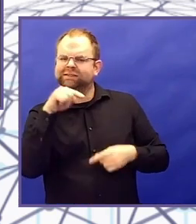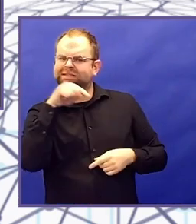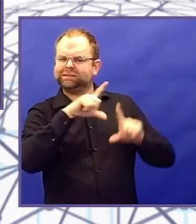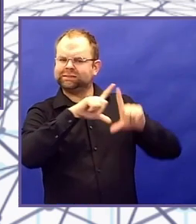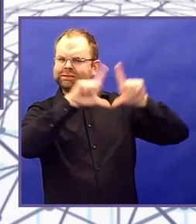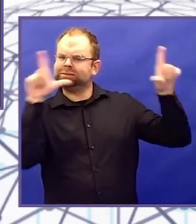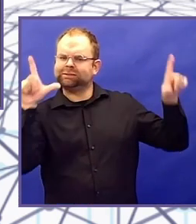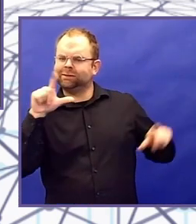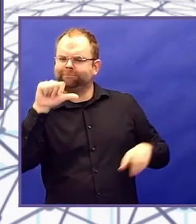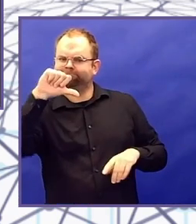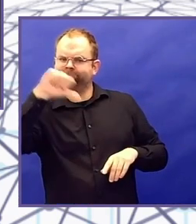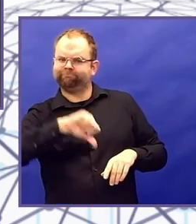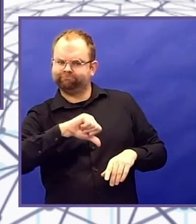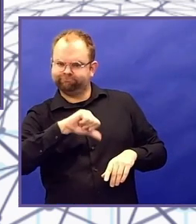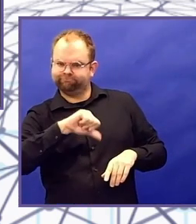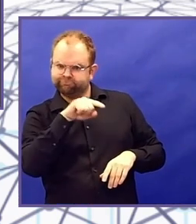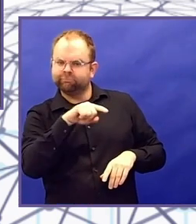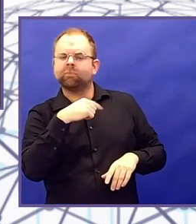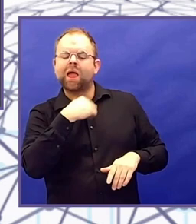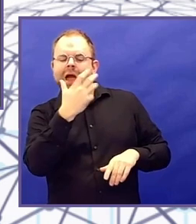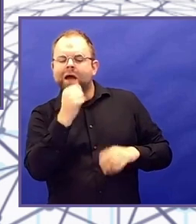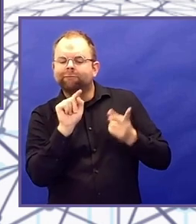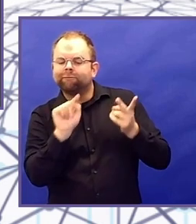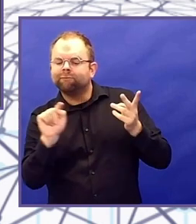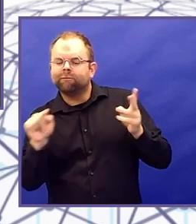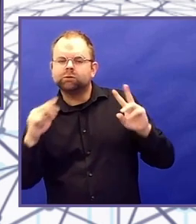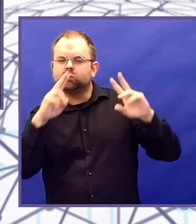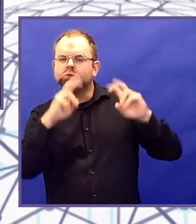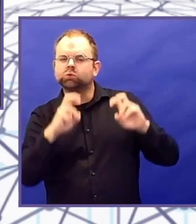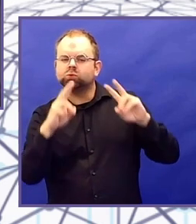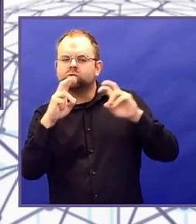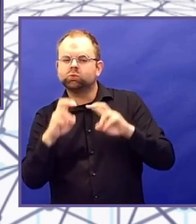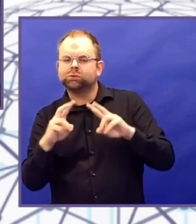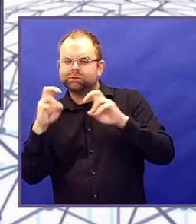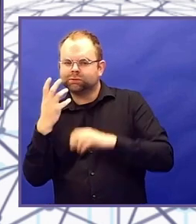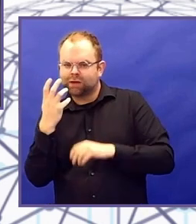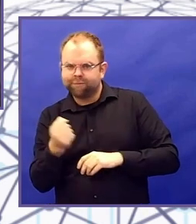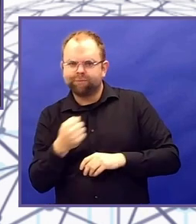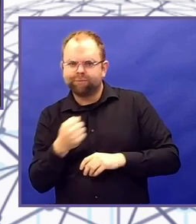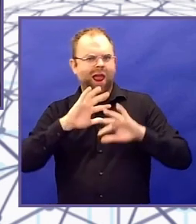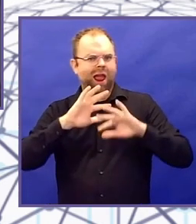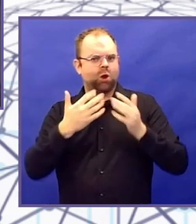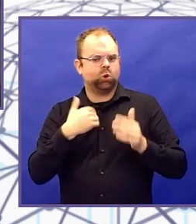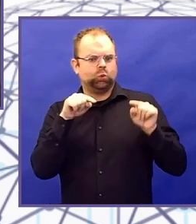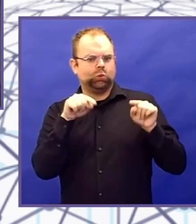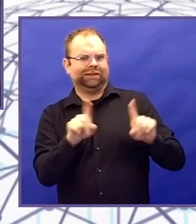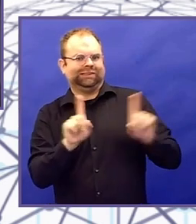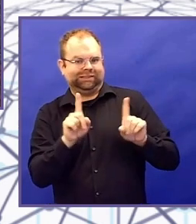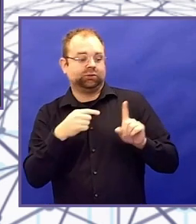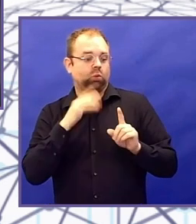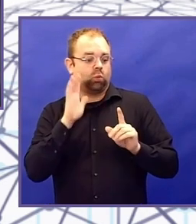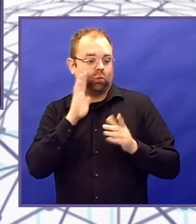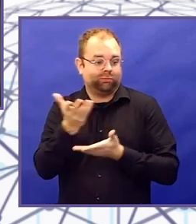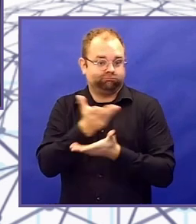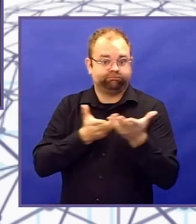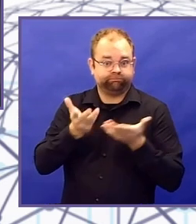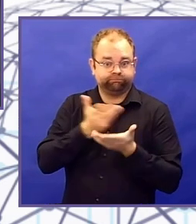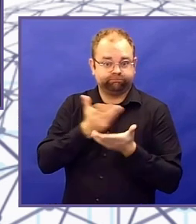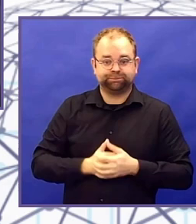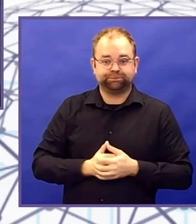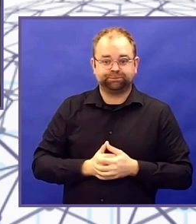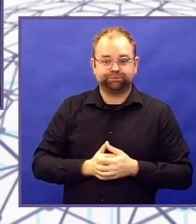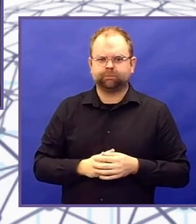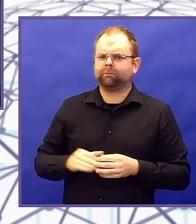it gets as far as a prototype stage. You win an award. You get lots of accolades. Your LinkedIn profile goes sky